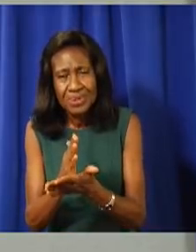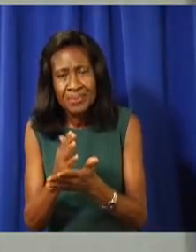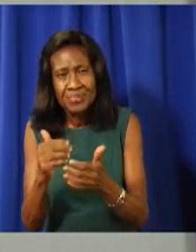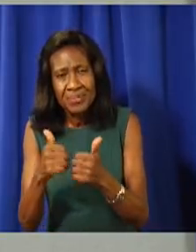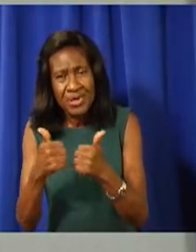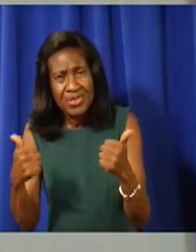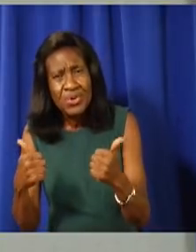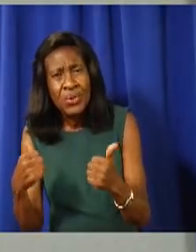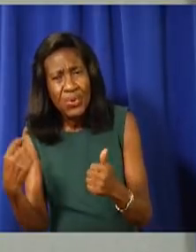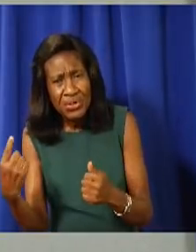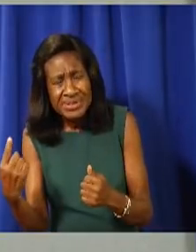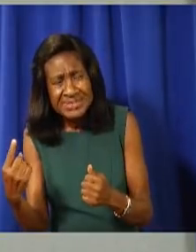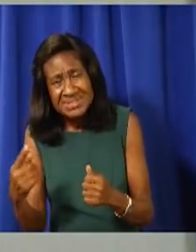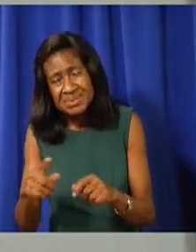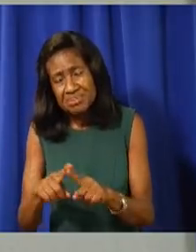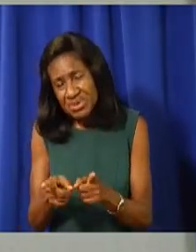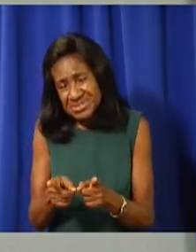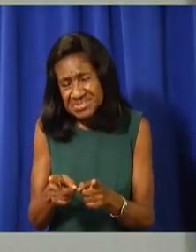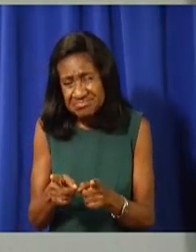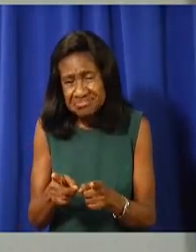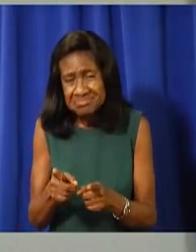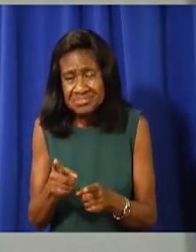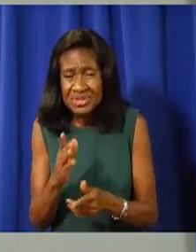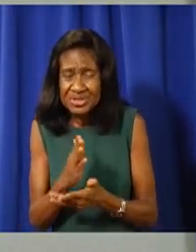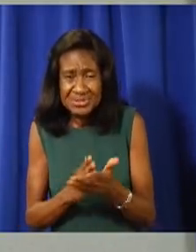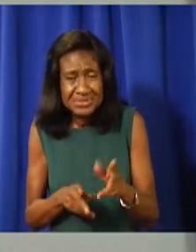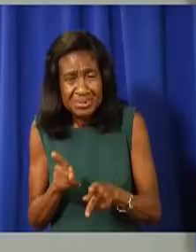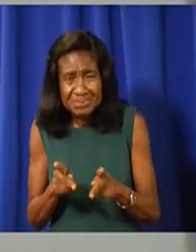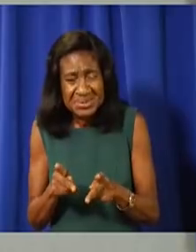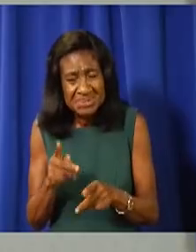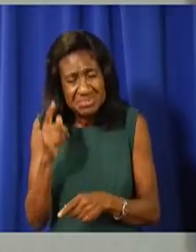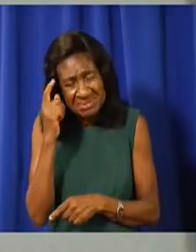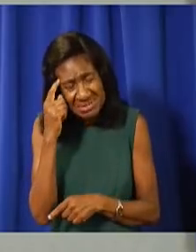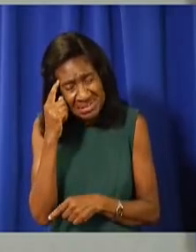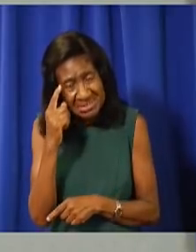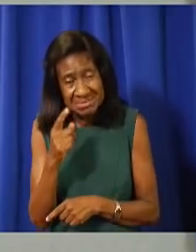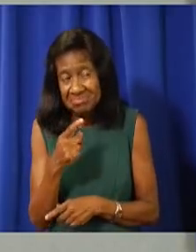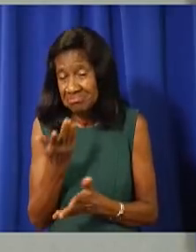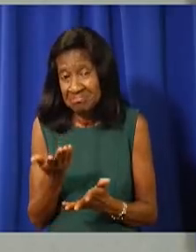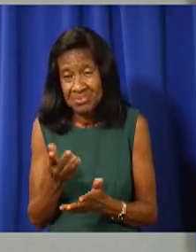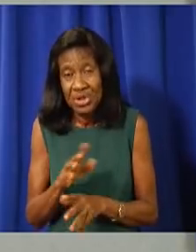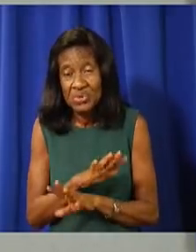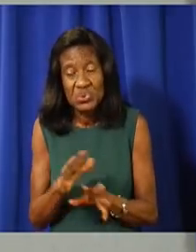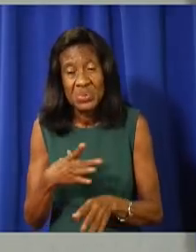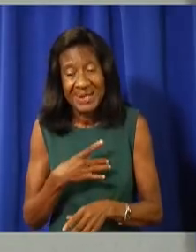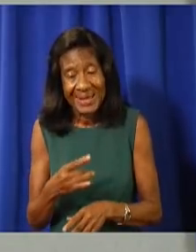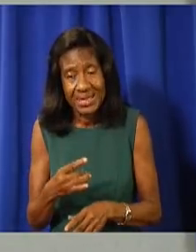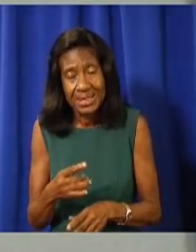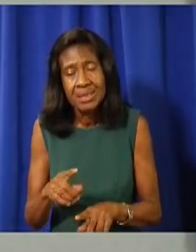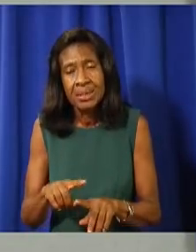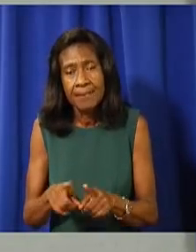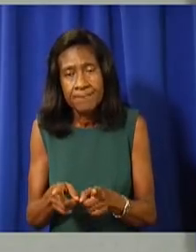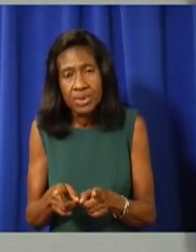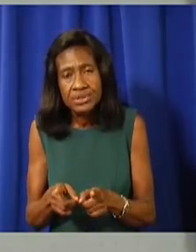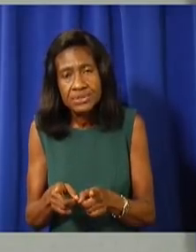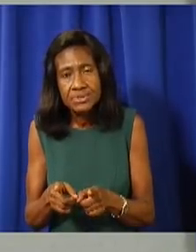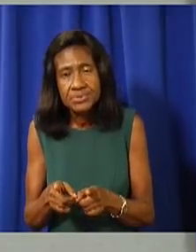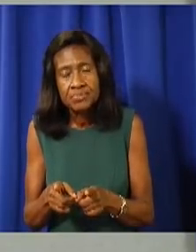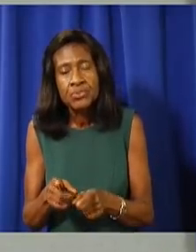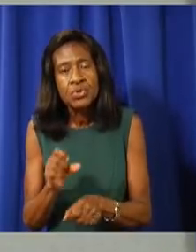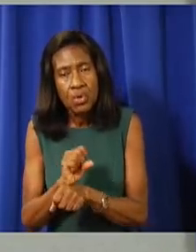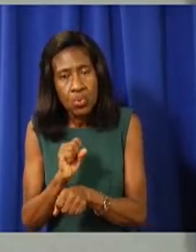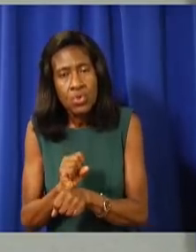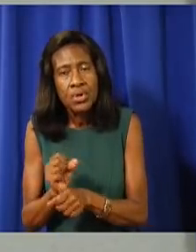people. So we're trying to balance all these interests and trying to, you know, we've got to sort of educate both sides